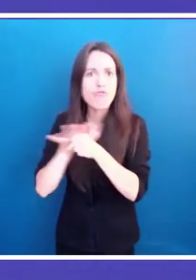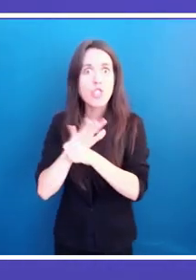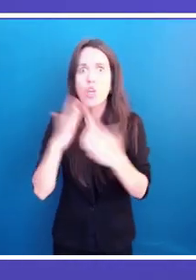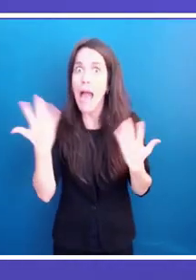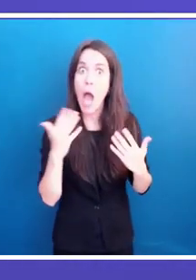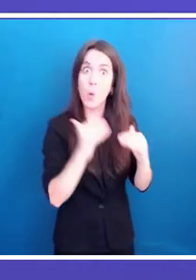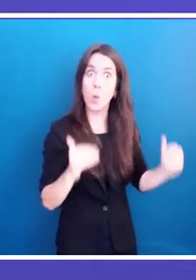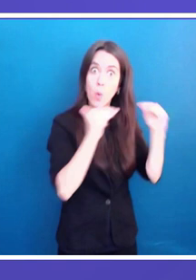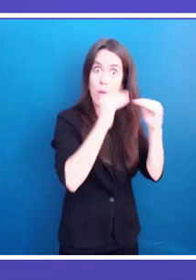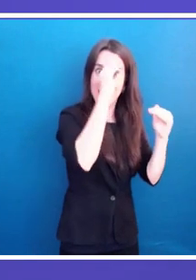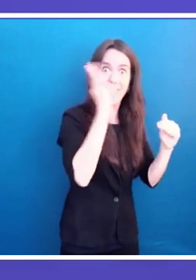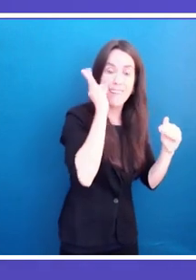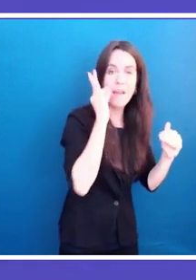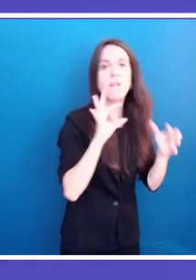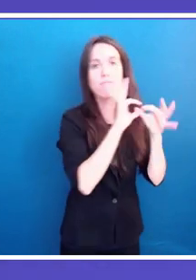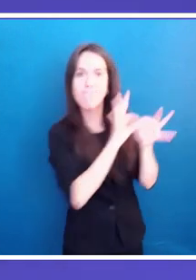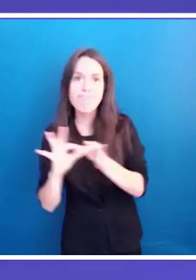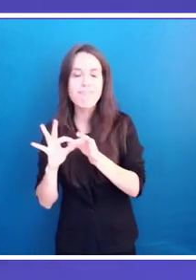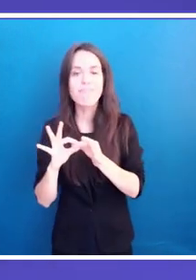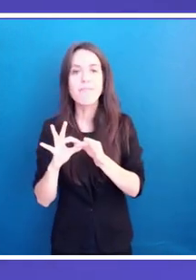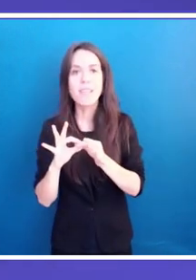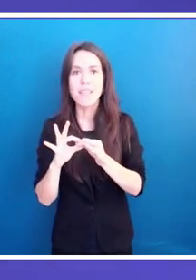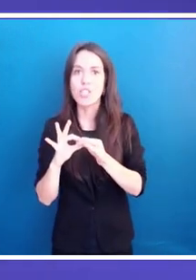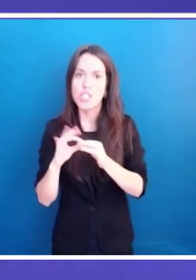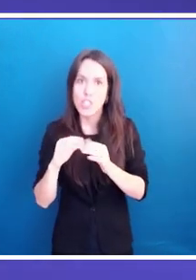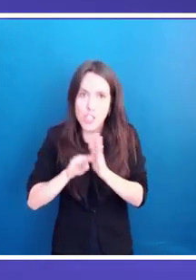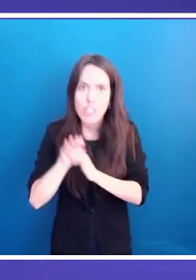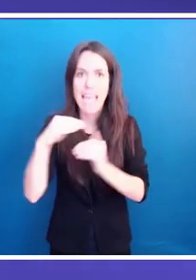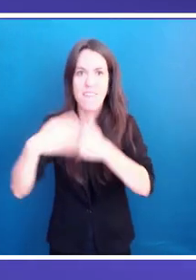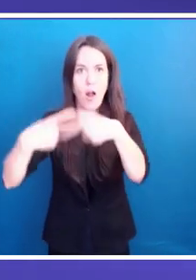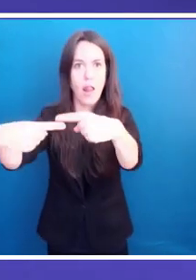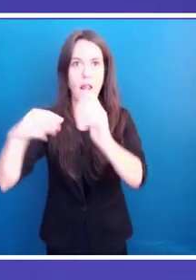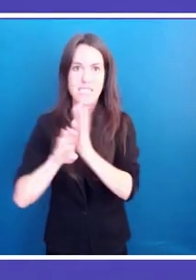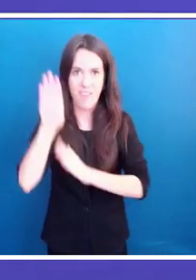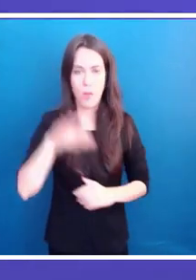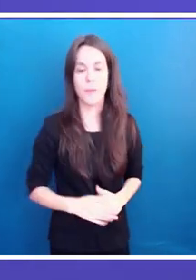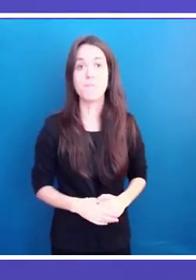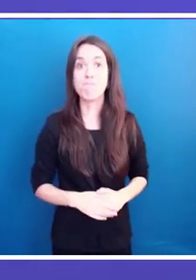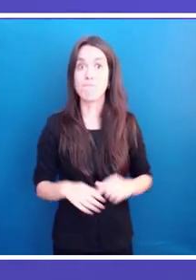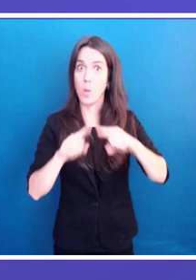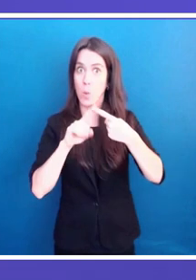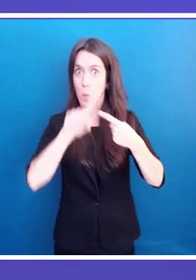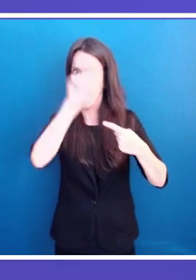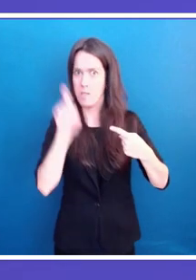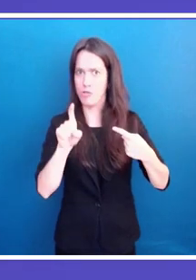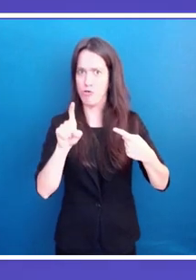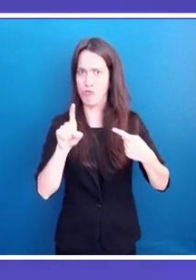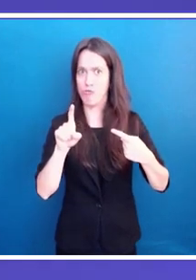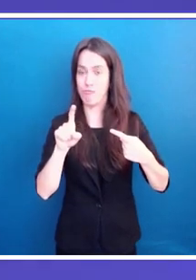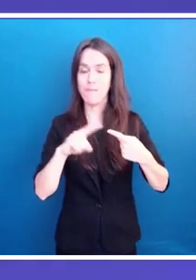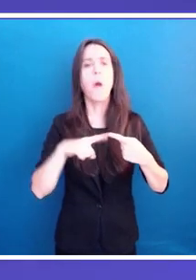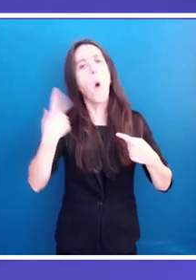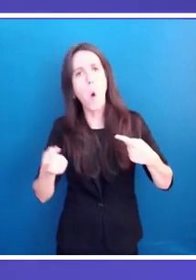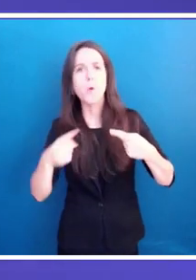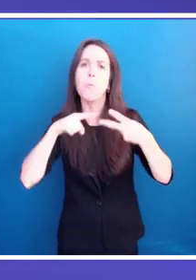After answering this question, I might also raise additional questions for every participant